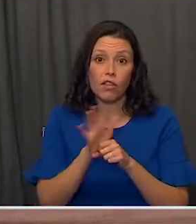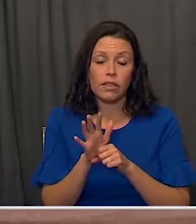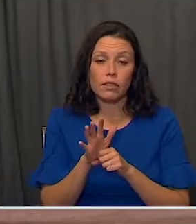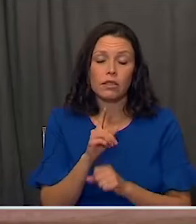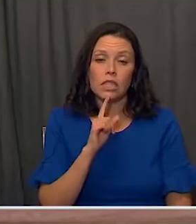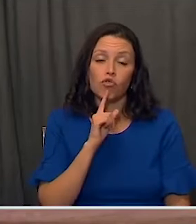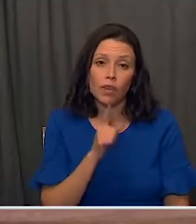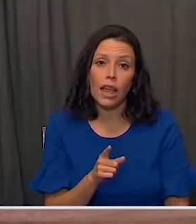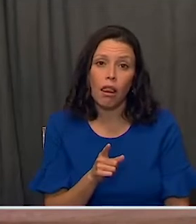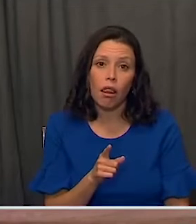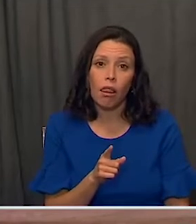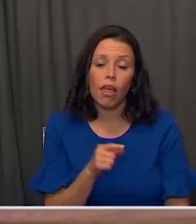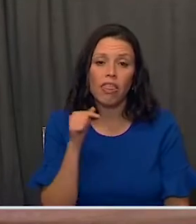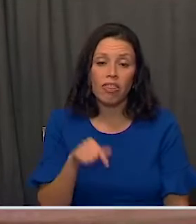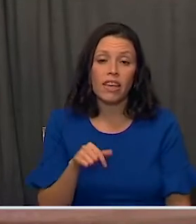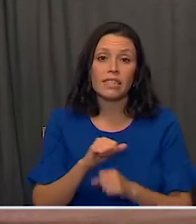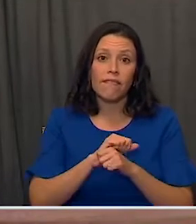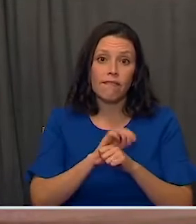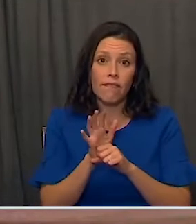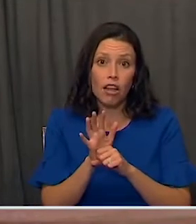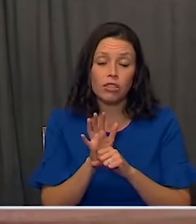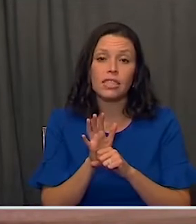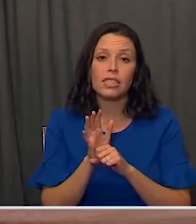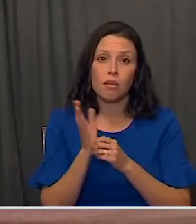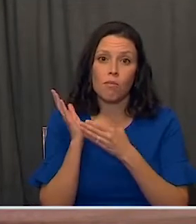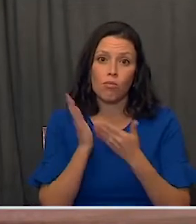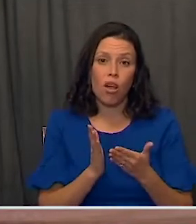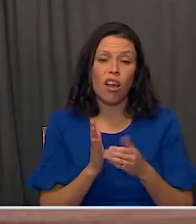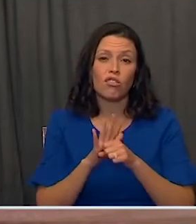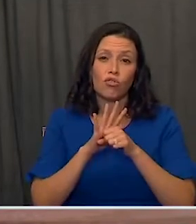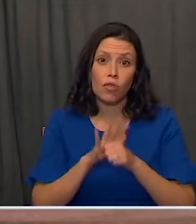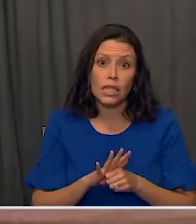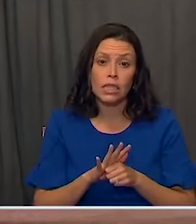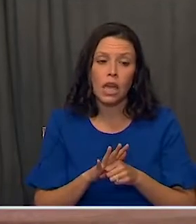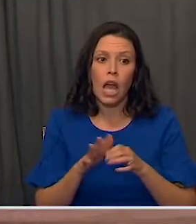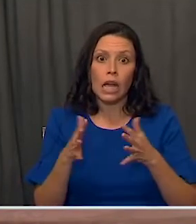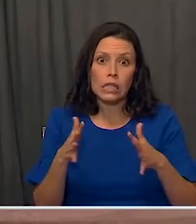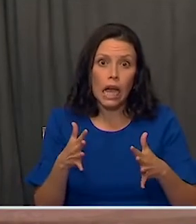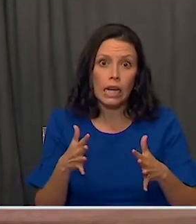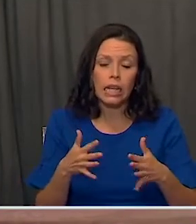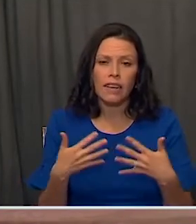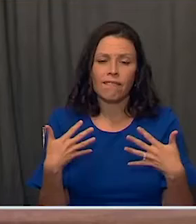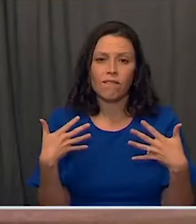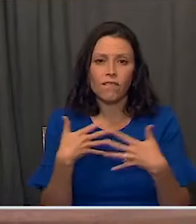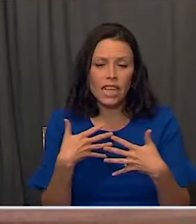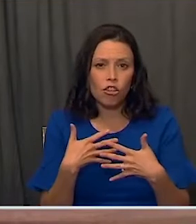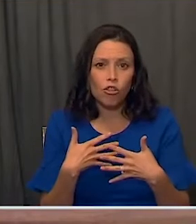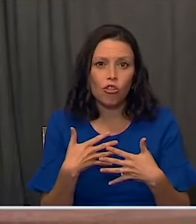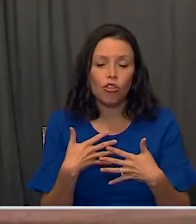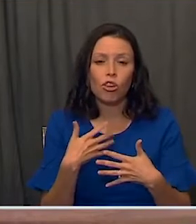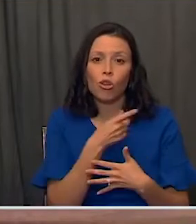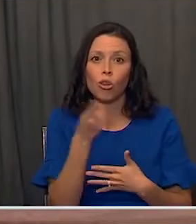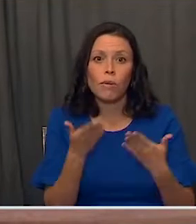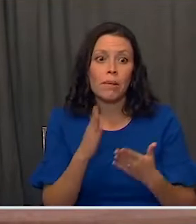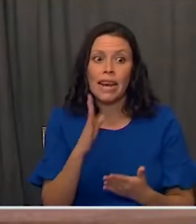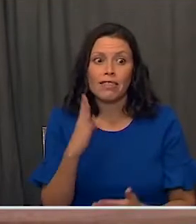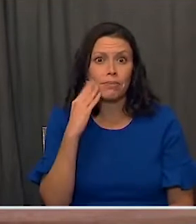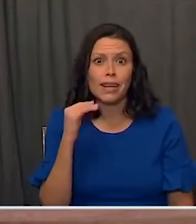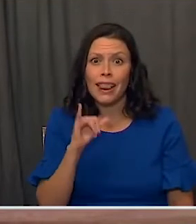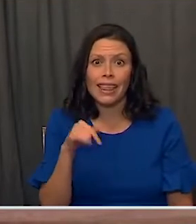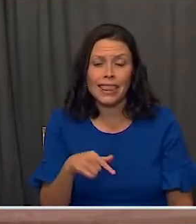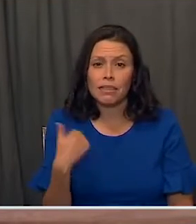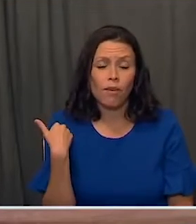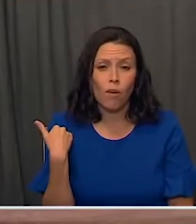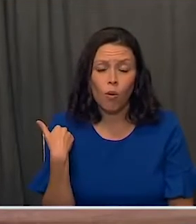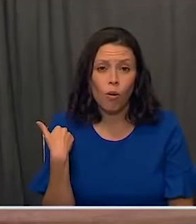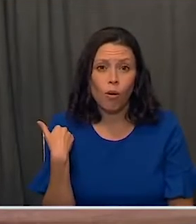real. And this virus has brought along with it stress, anxiety, and fear that you may have never felt before.